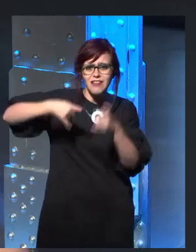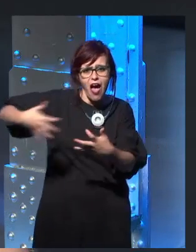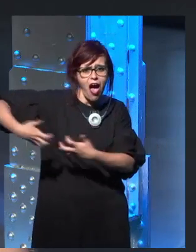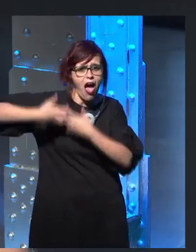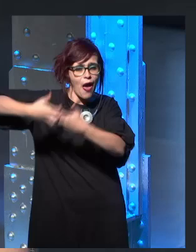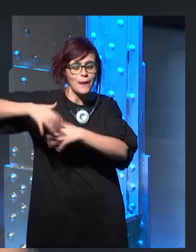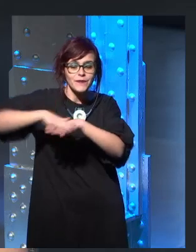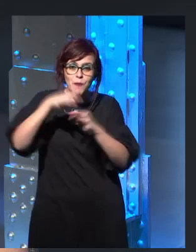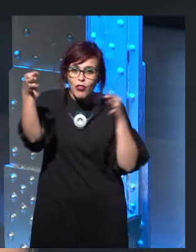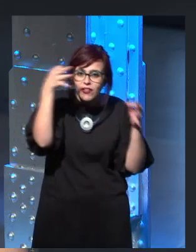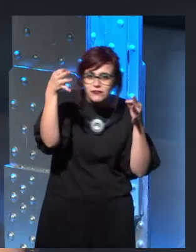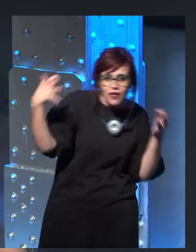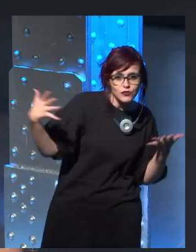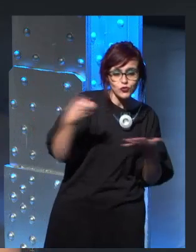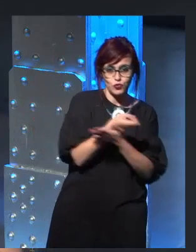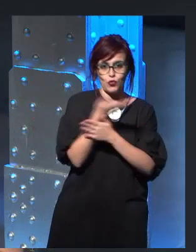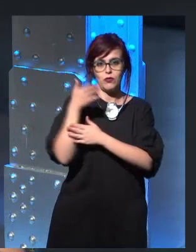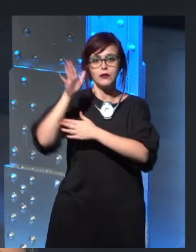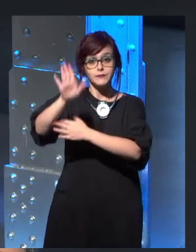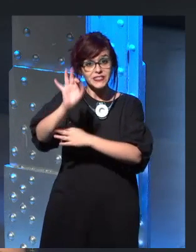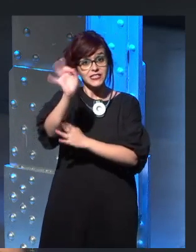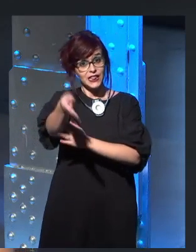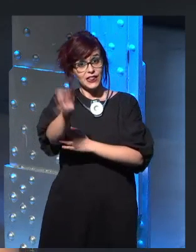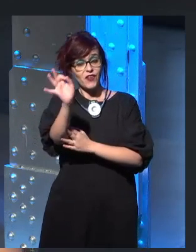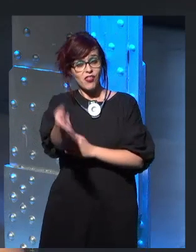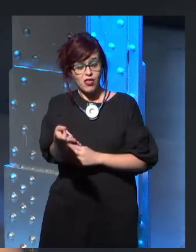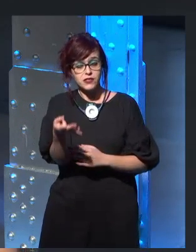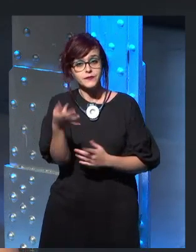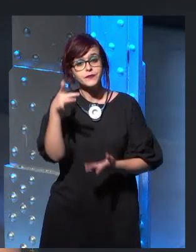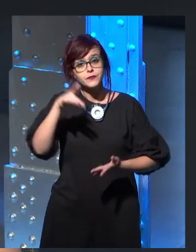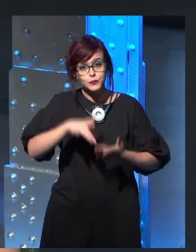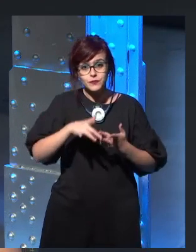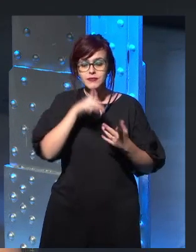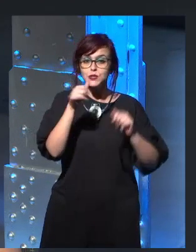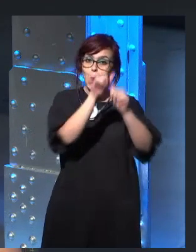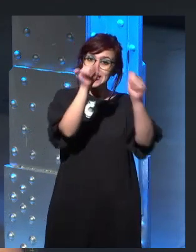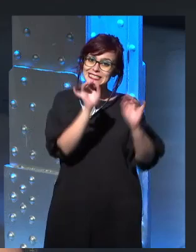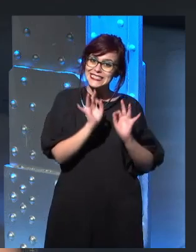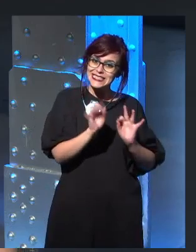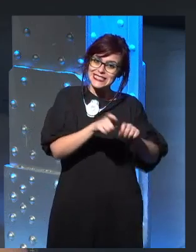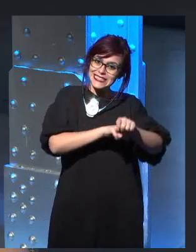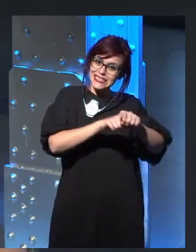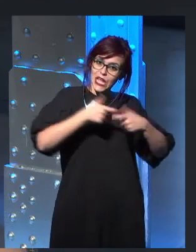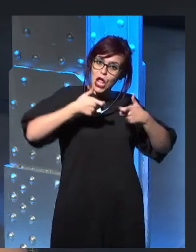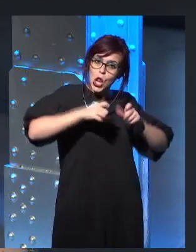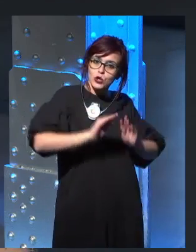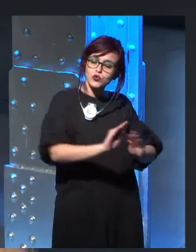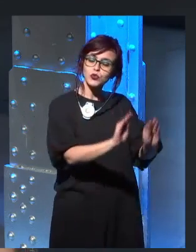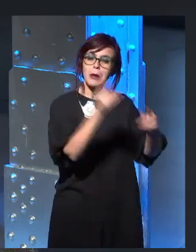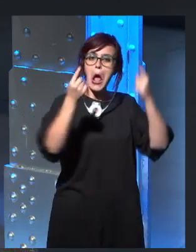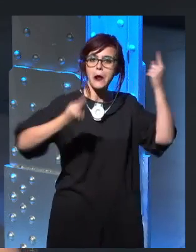And it's true that it's a style that for some might feel sort of too